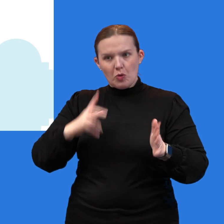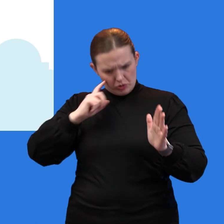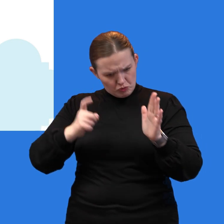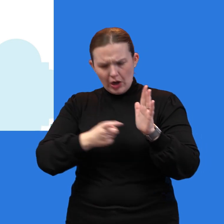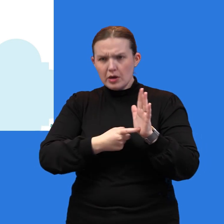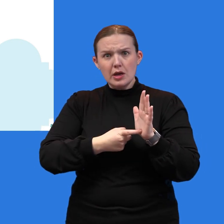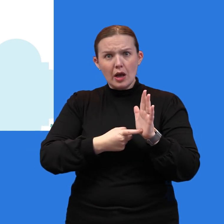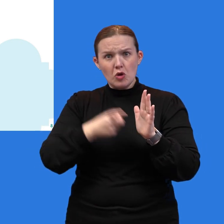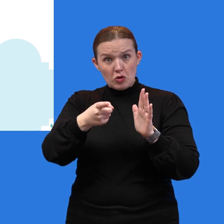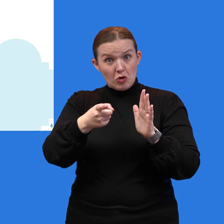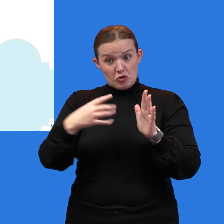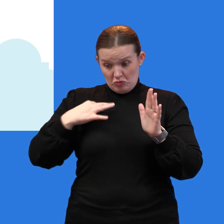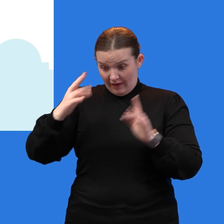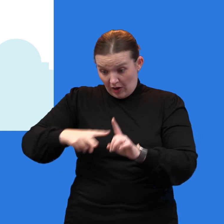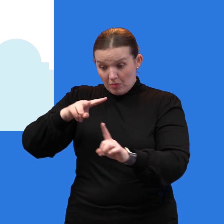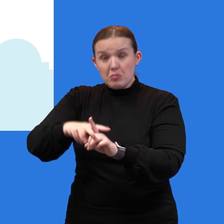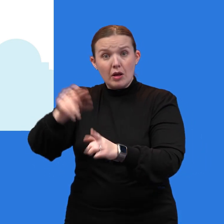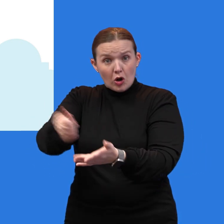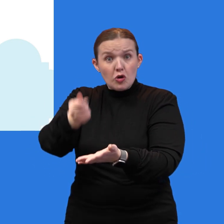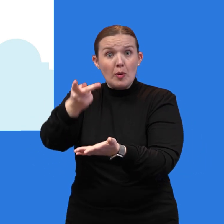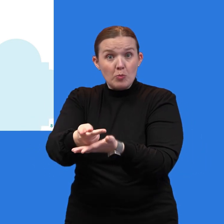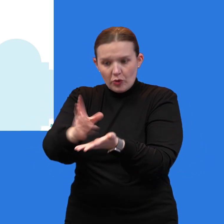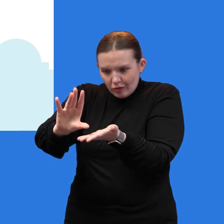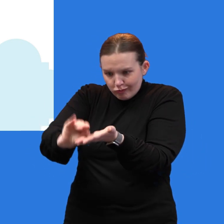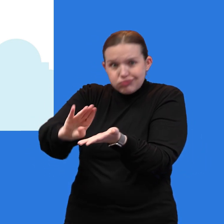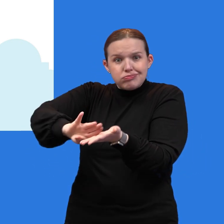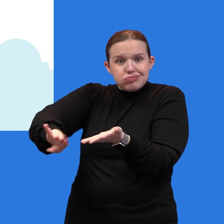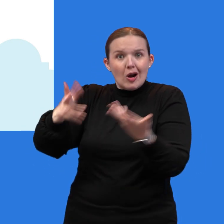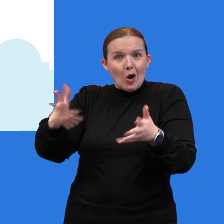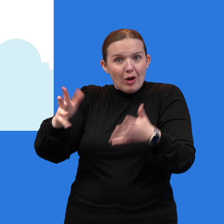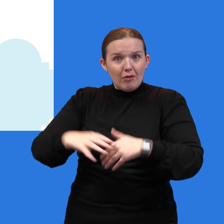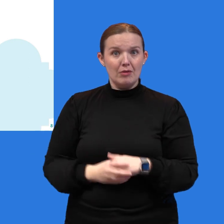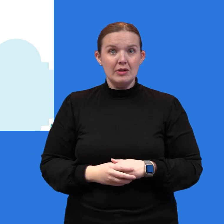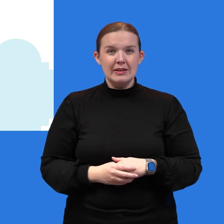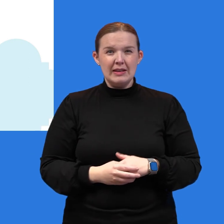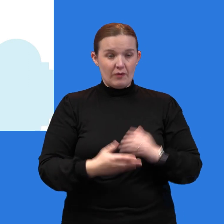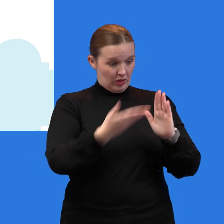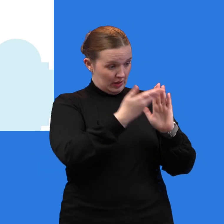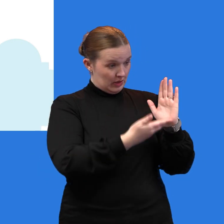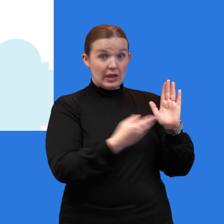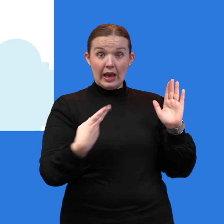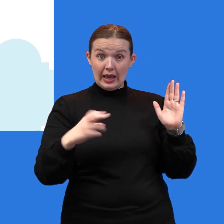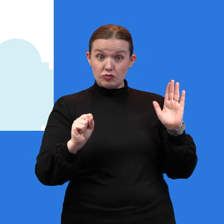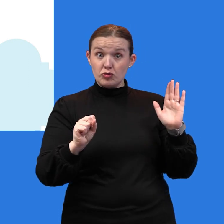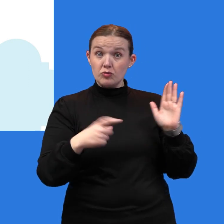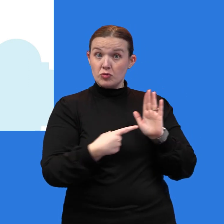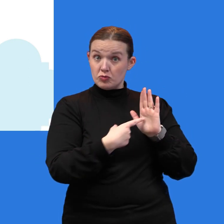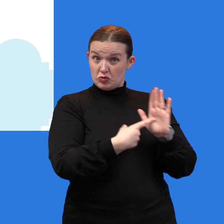recognizing that you have applied for and are being granted an exemption. In this example, the HS